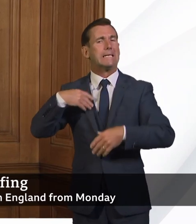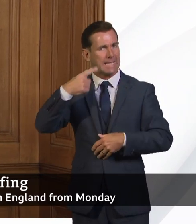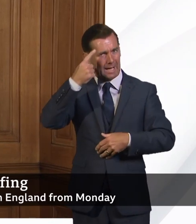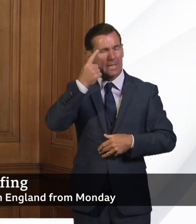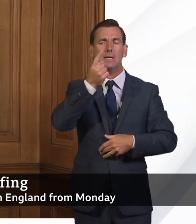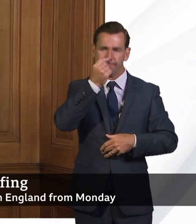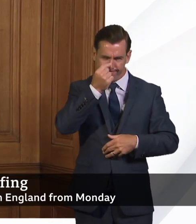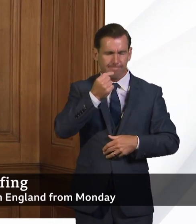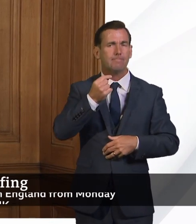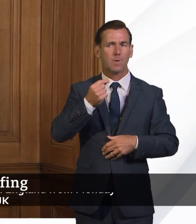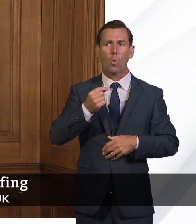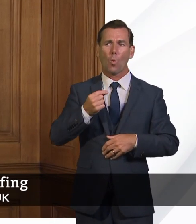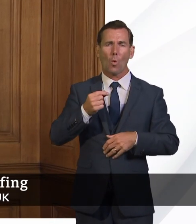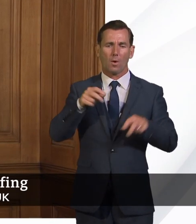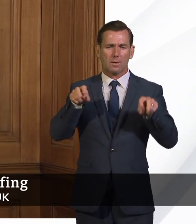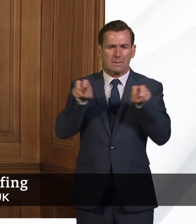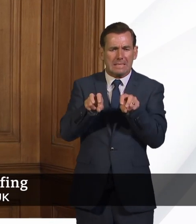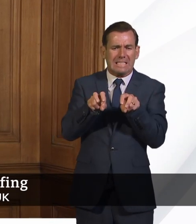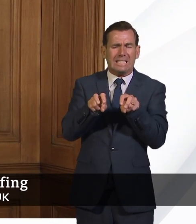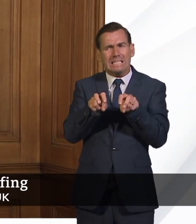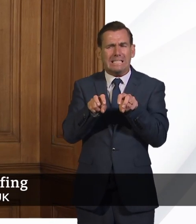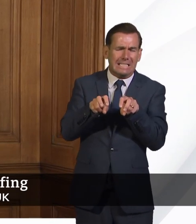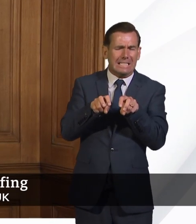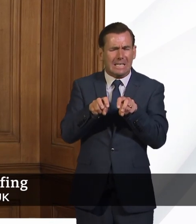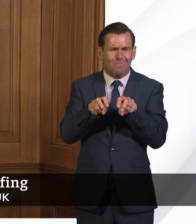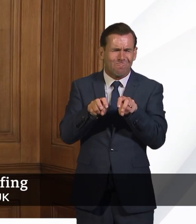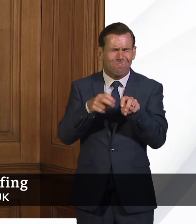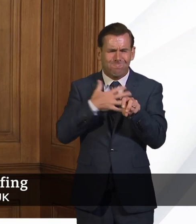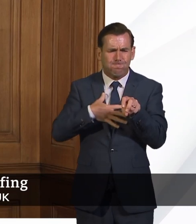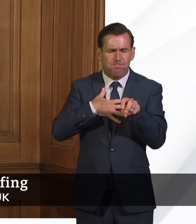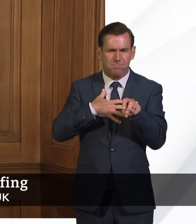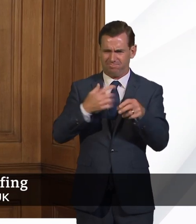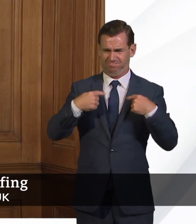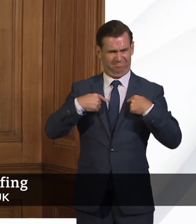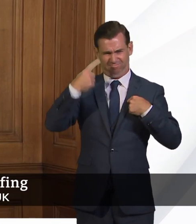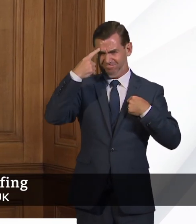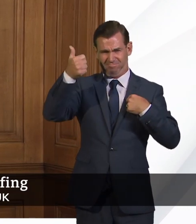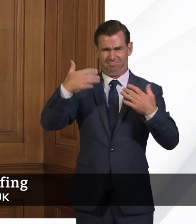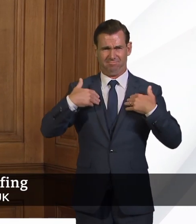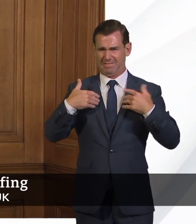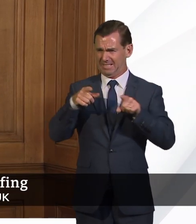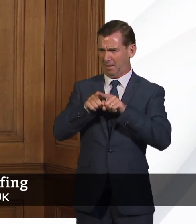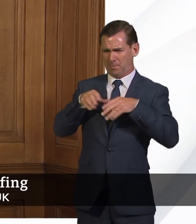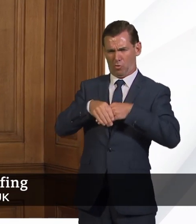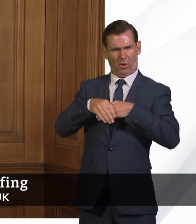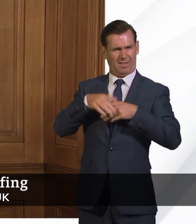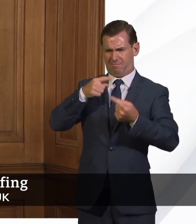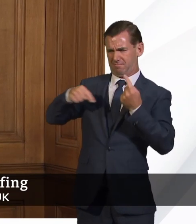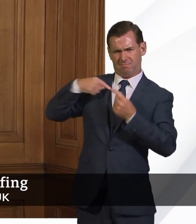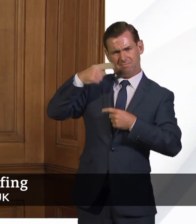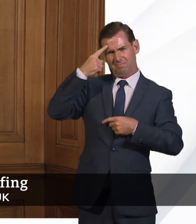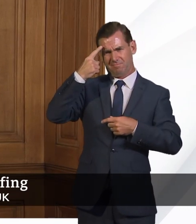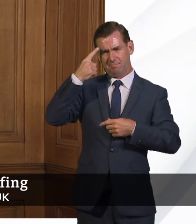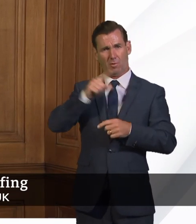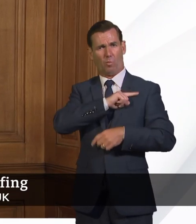might be closer to people than you would care for. So it seems perfectly logical to me and all my colleagues as transport operators to